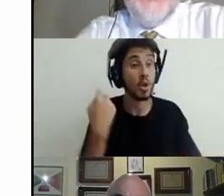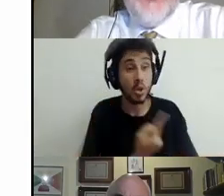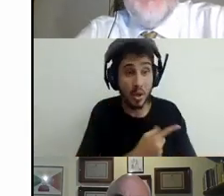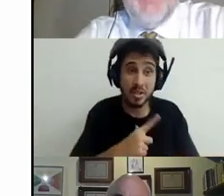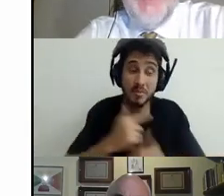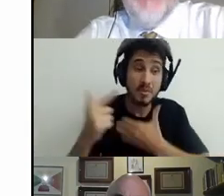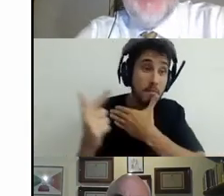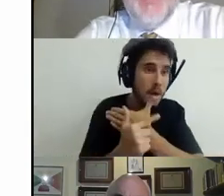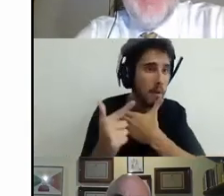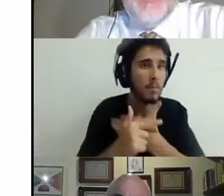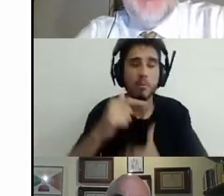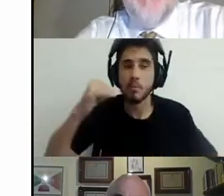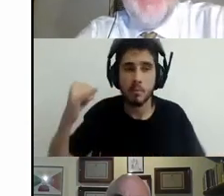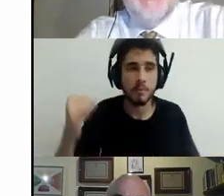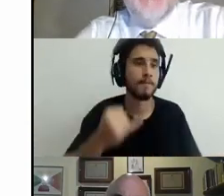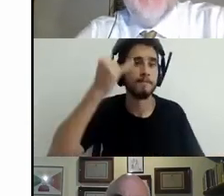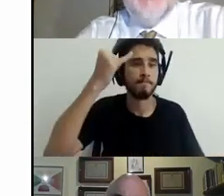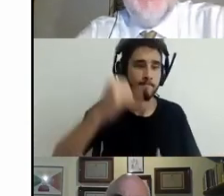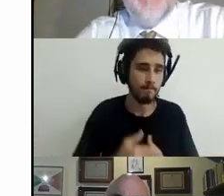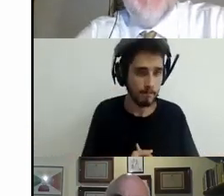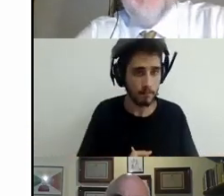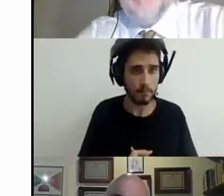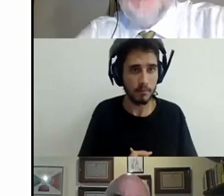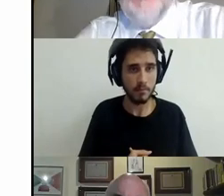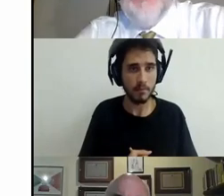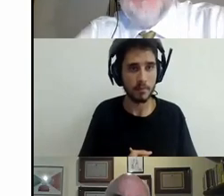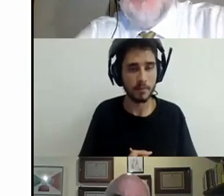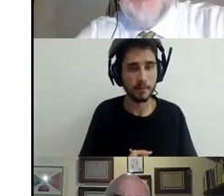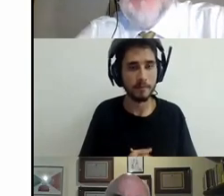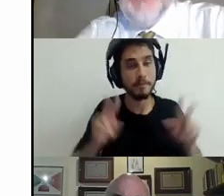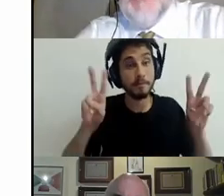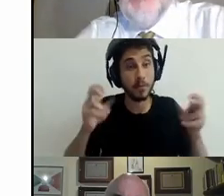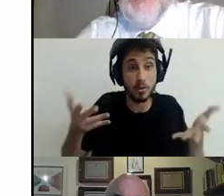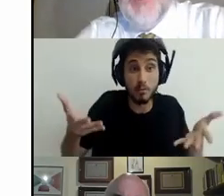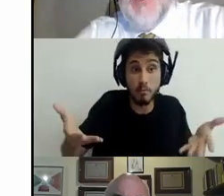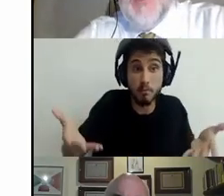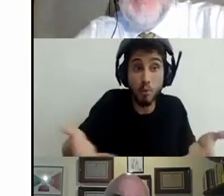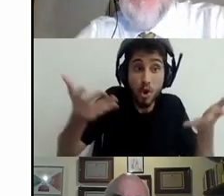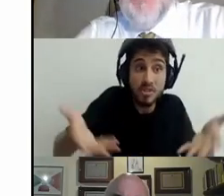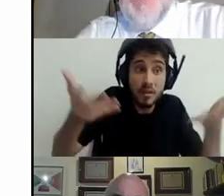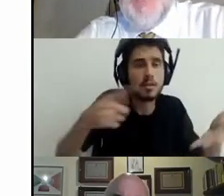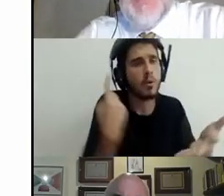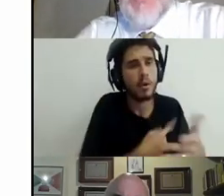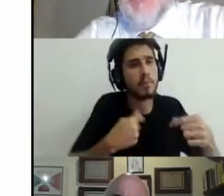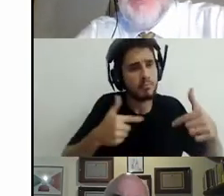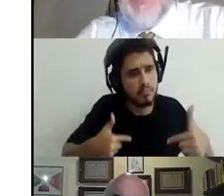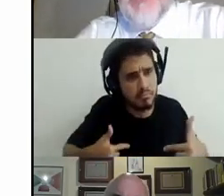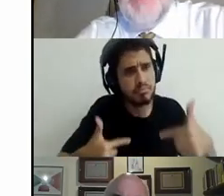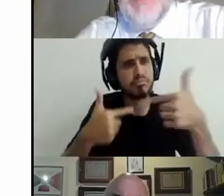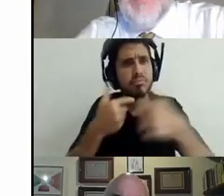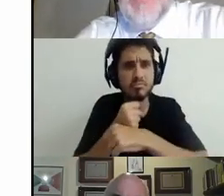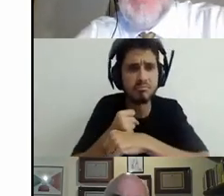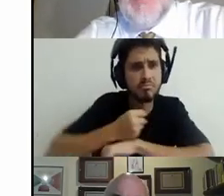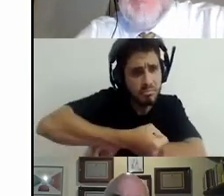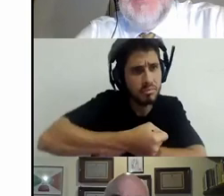to adjust your behavior. It's dependent on the level of your non-cognitive skills. And that's something that